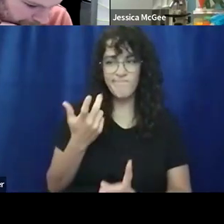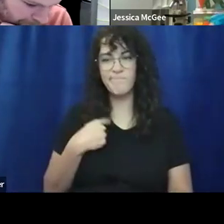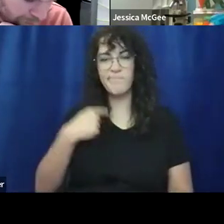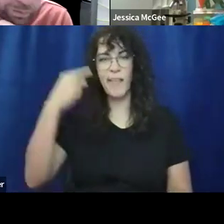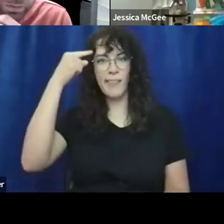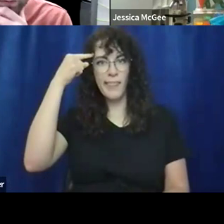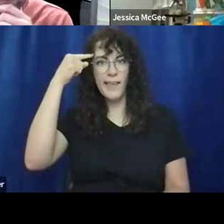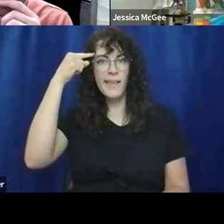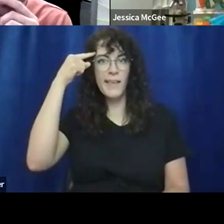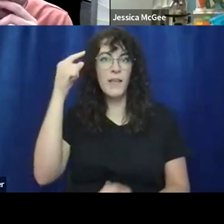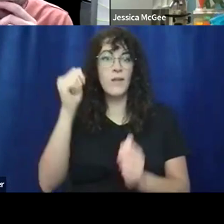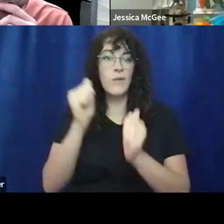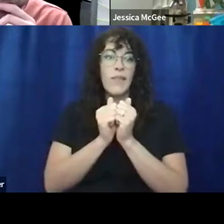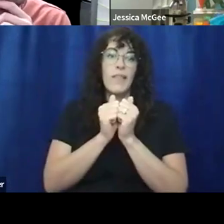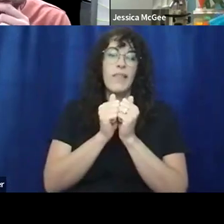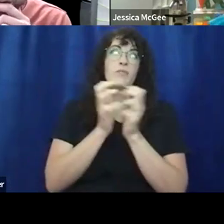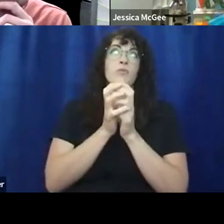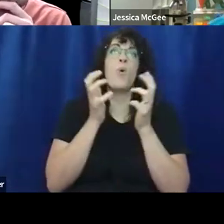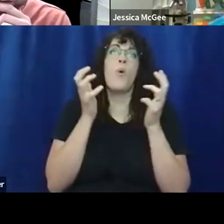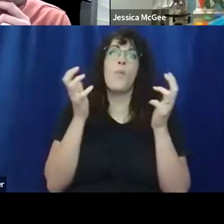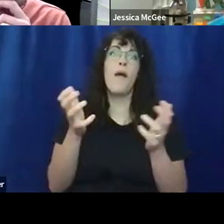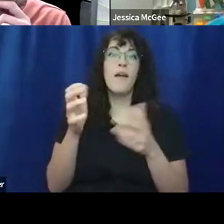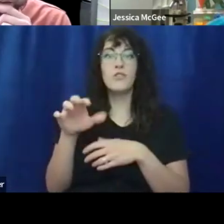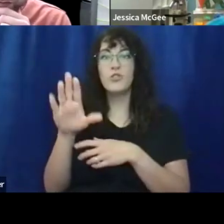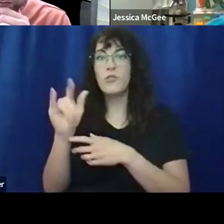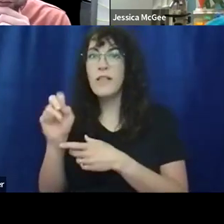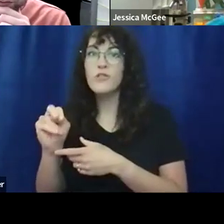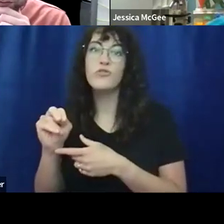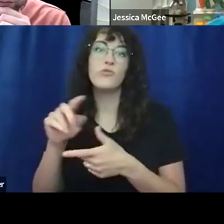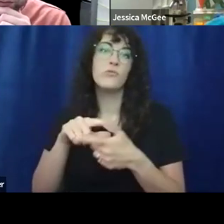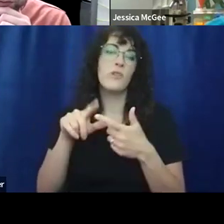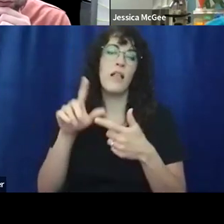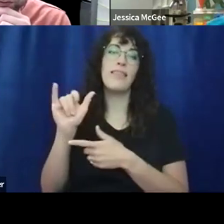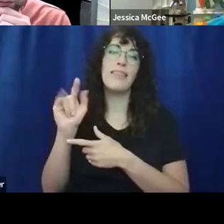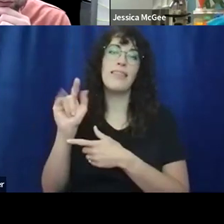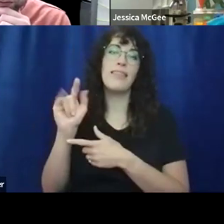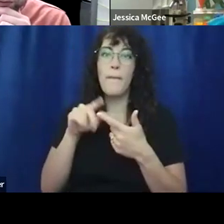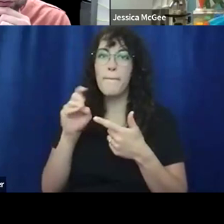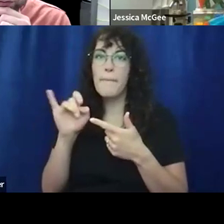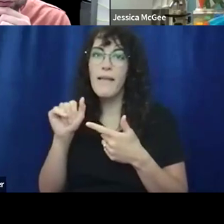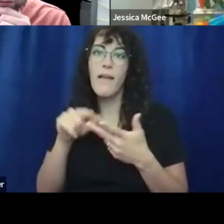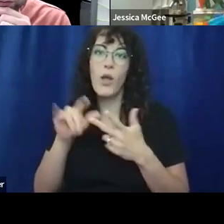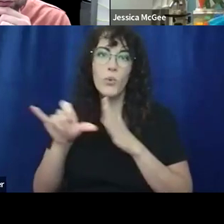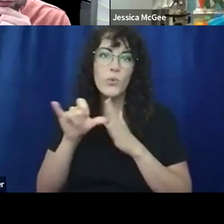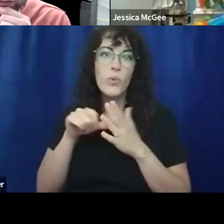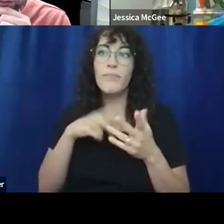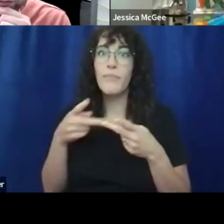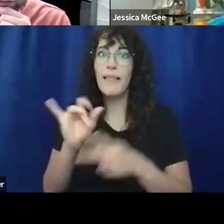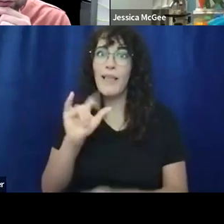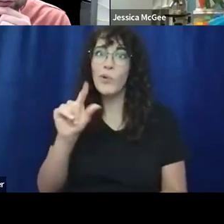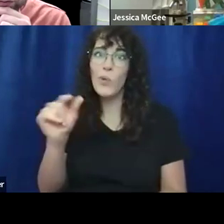with, you know, with so much literature, media, YouTube, places like 2112 that I'm a member of,